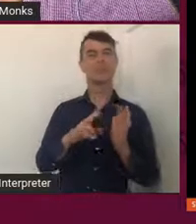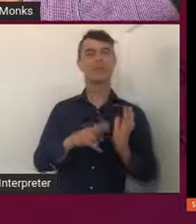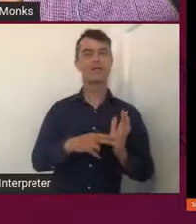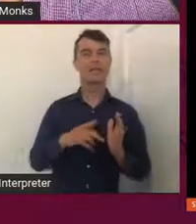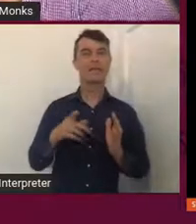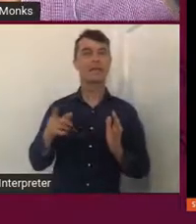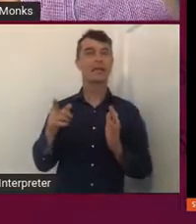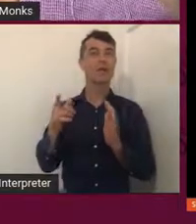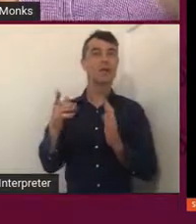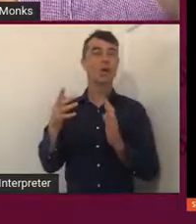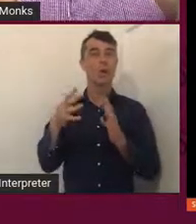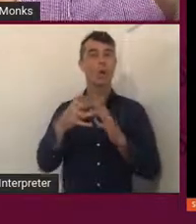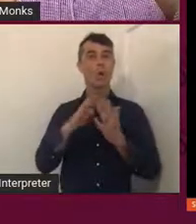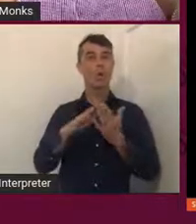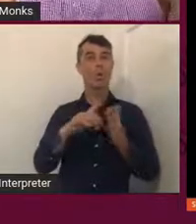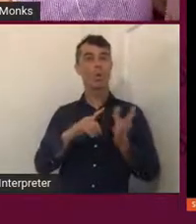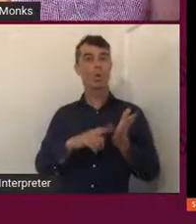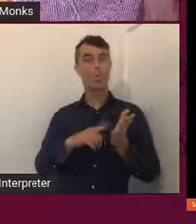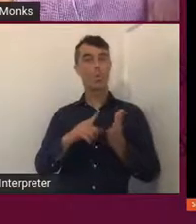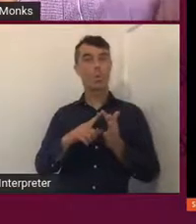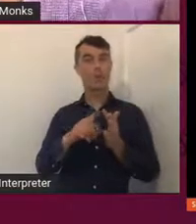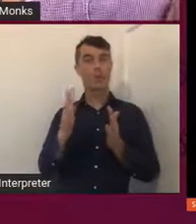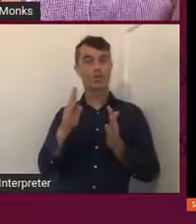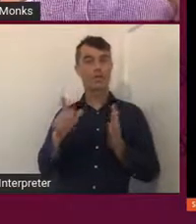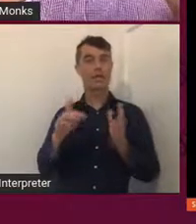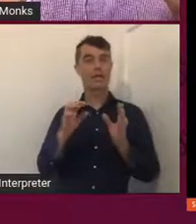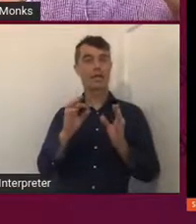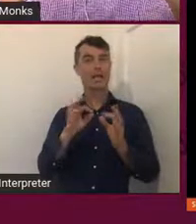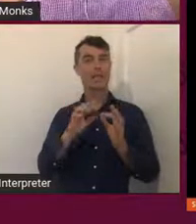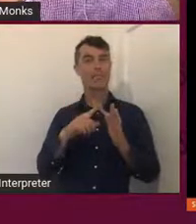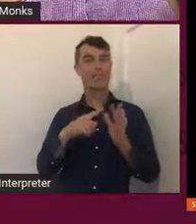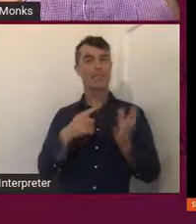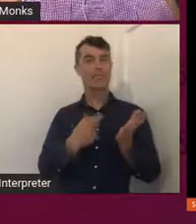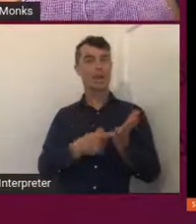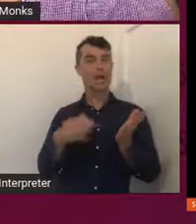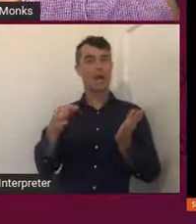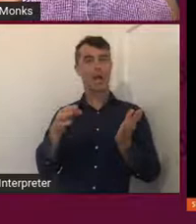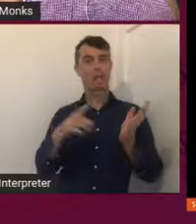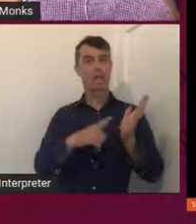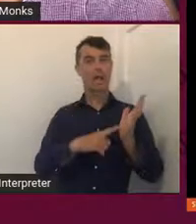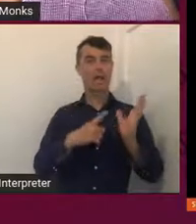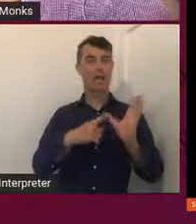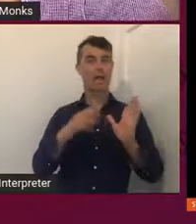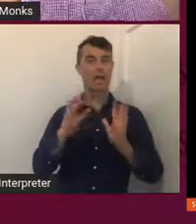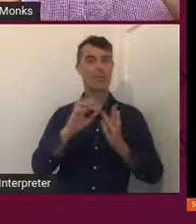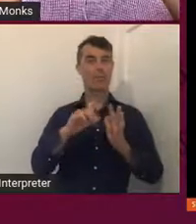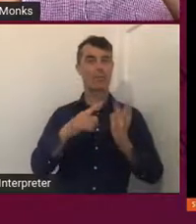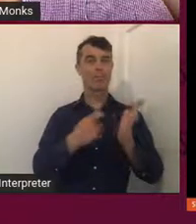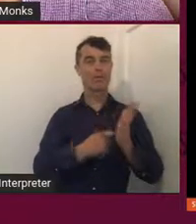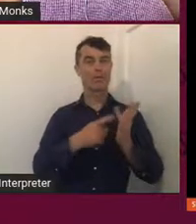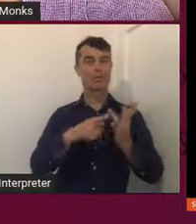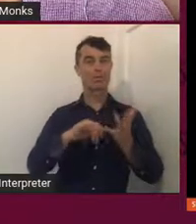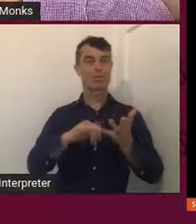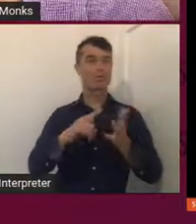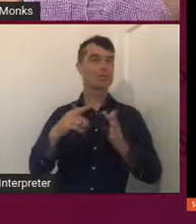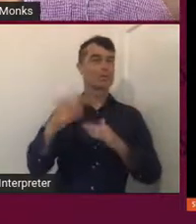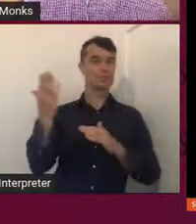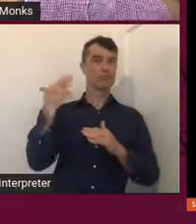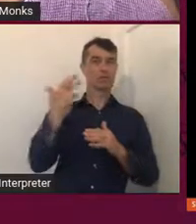of a whale shark on Bear Island at La Perouse in the 60s. And then again, some Bondi